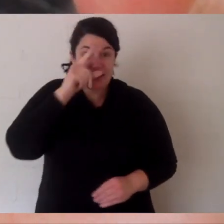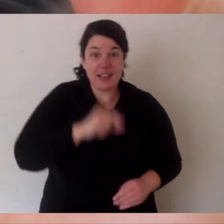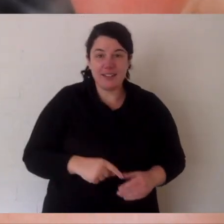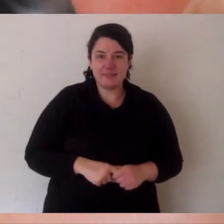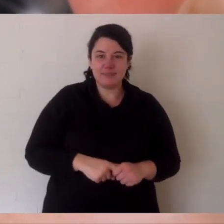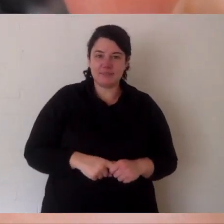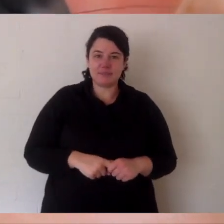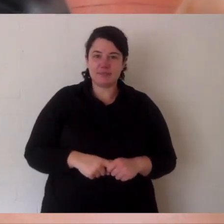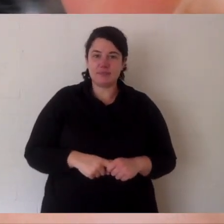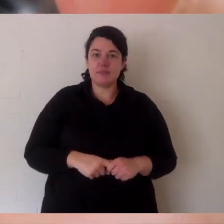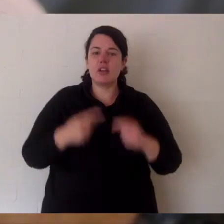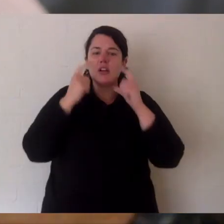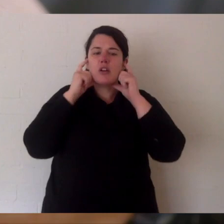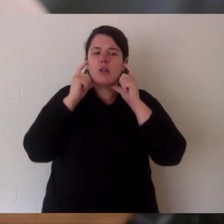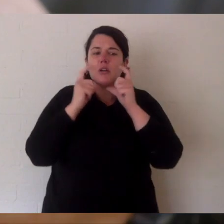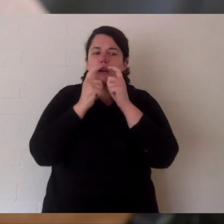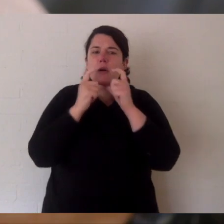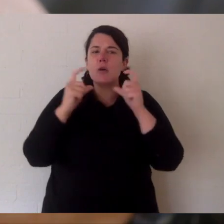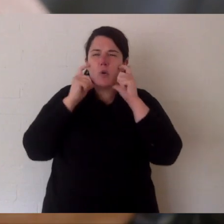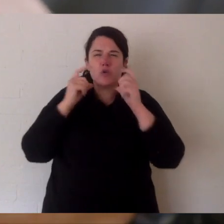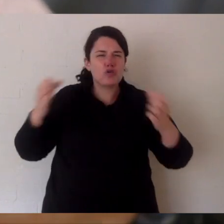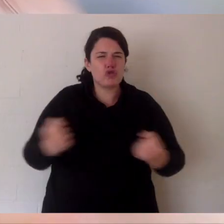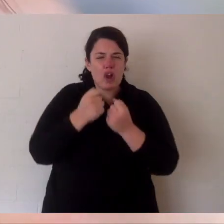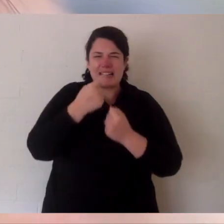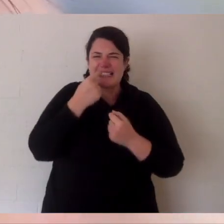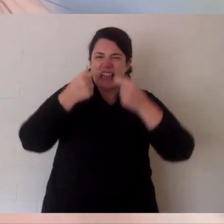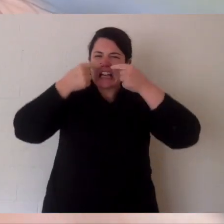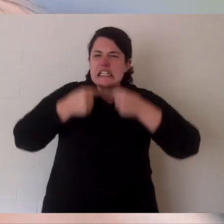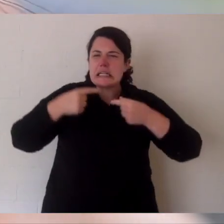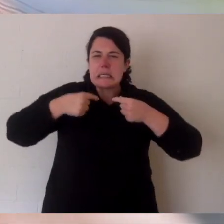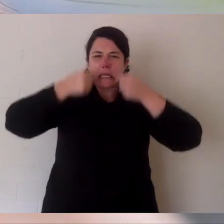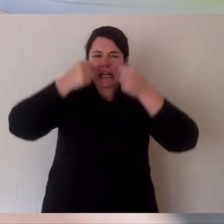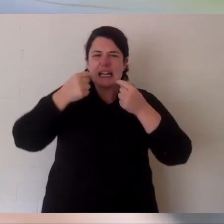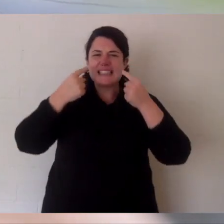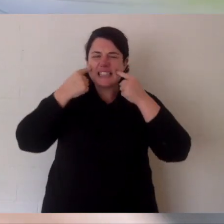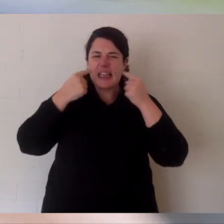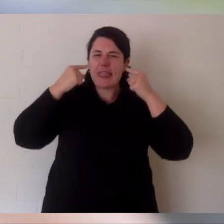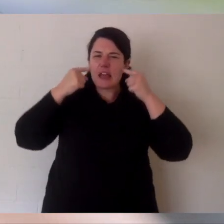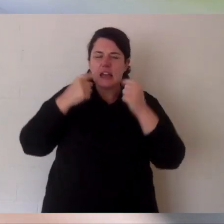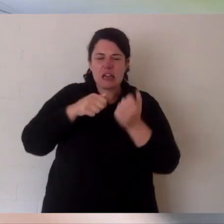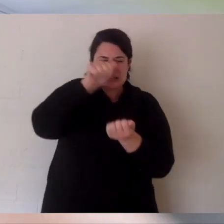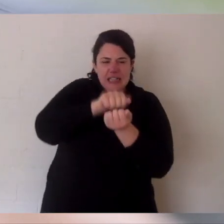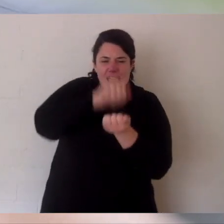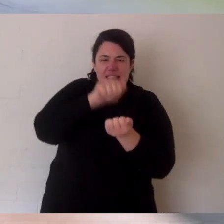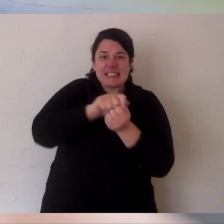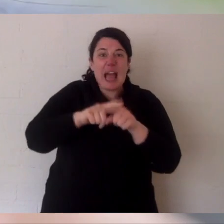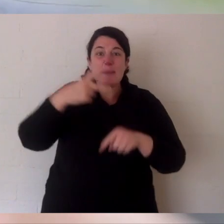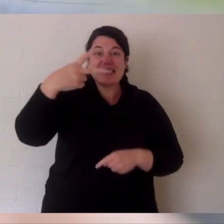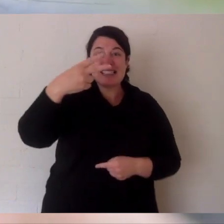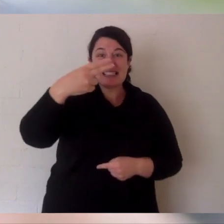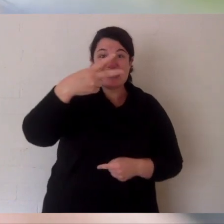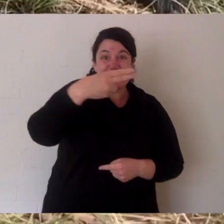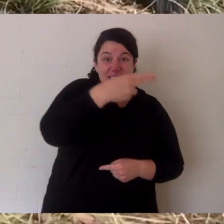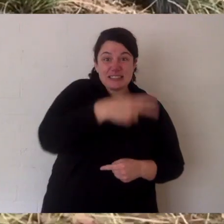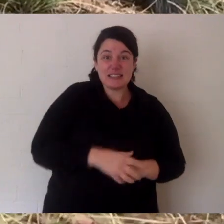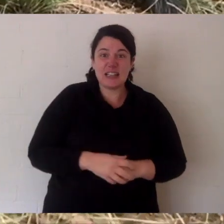out with that wet nose which means then they can pick up more scent particles. Now if we move back have a look at the jaw. Really strong sharp teeth,